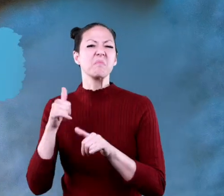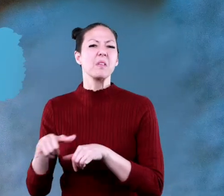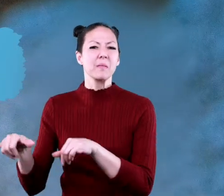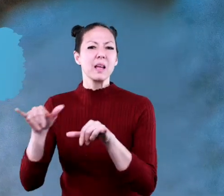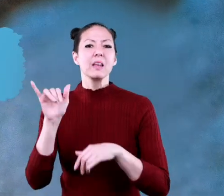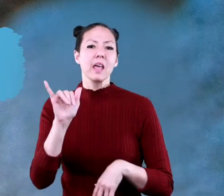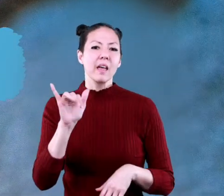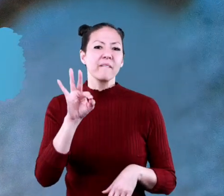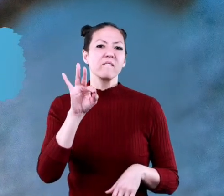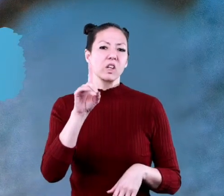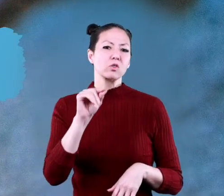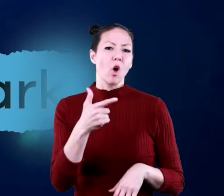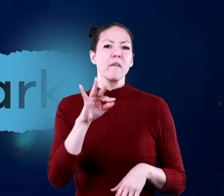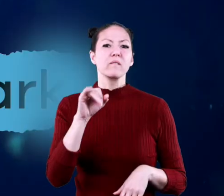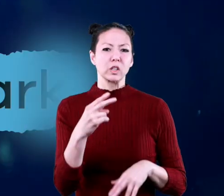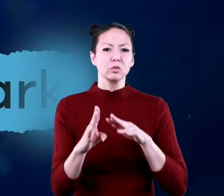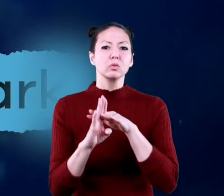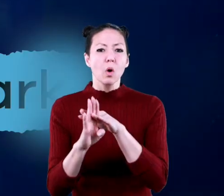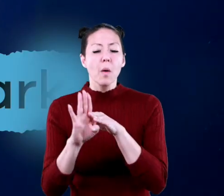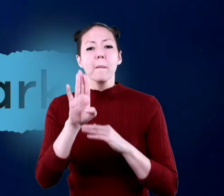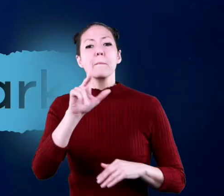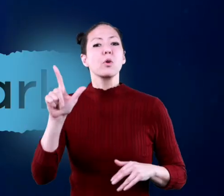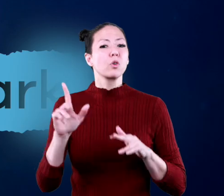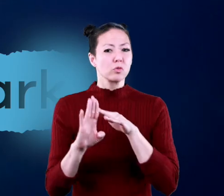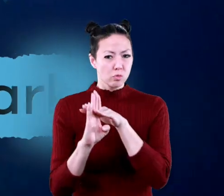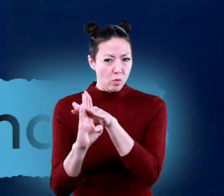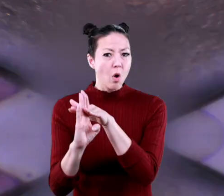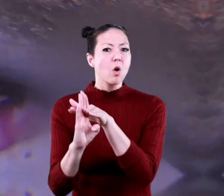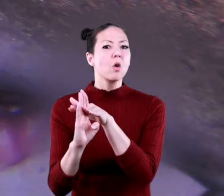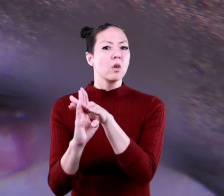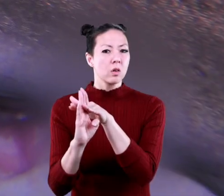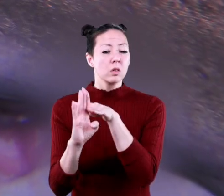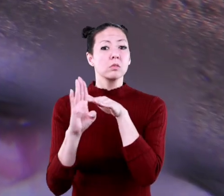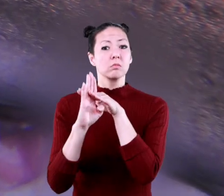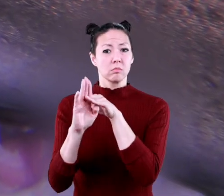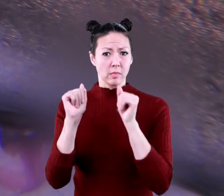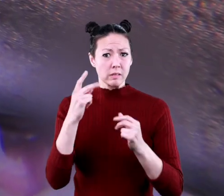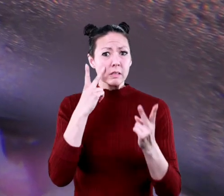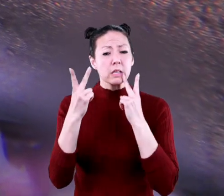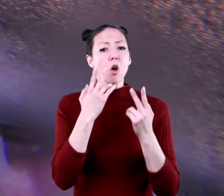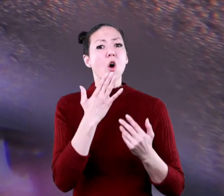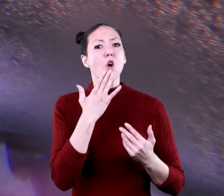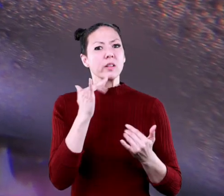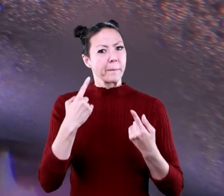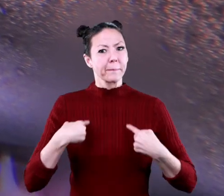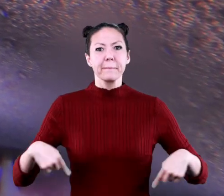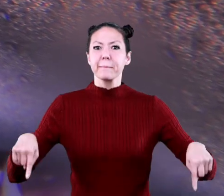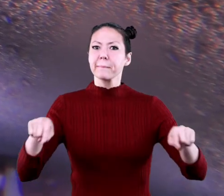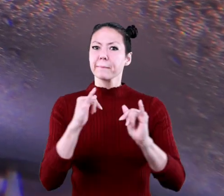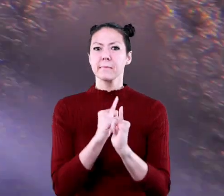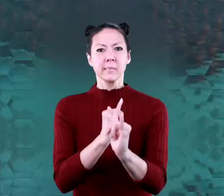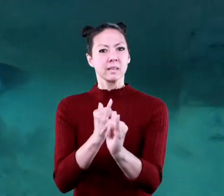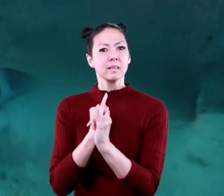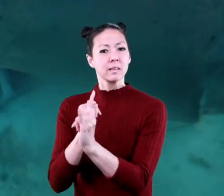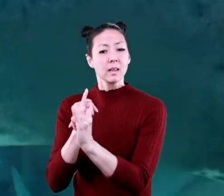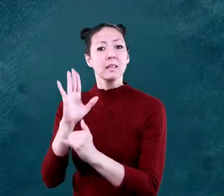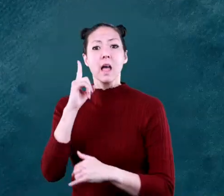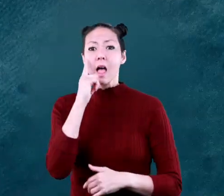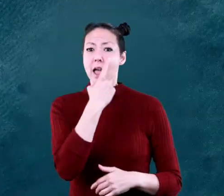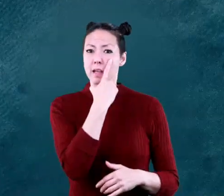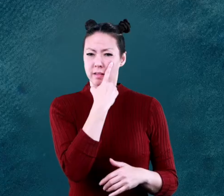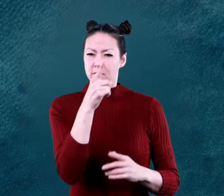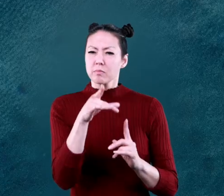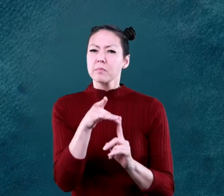like the dogfish shark or the bull shark. Sharks can see colors, just like us, but their